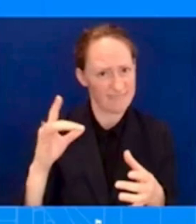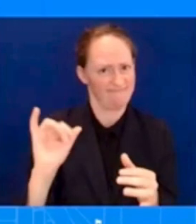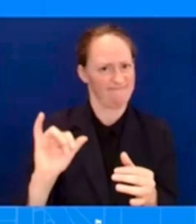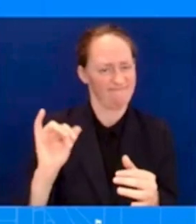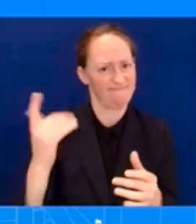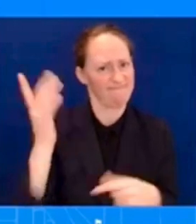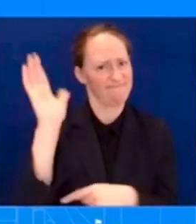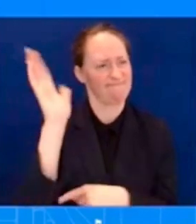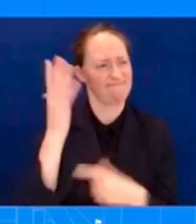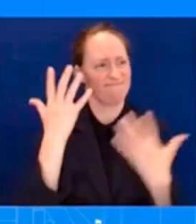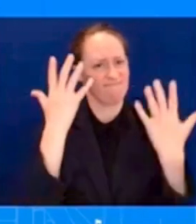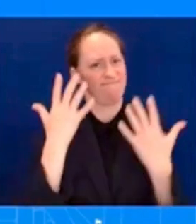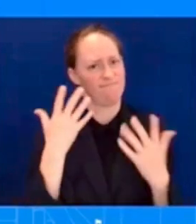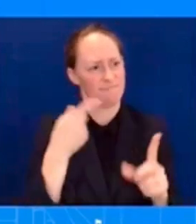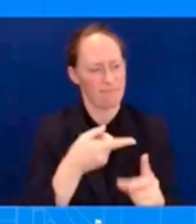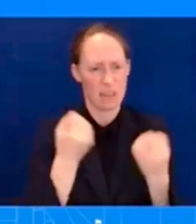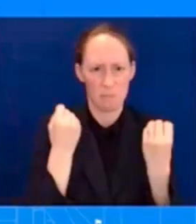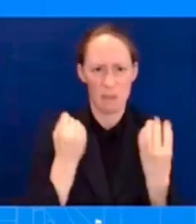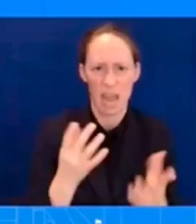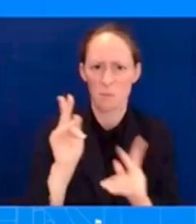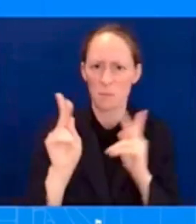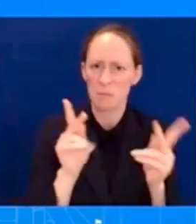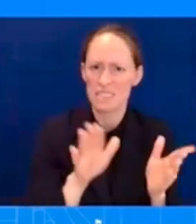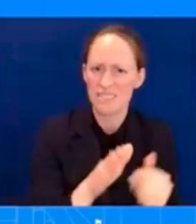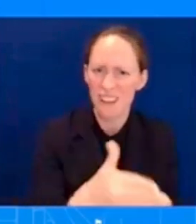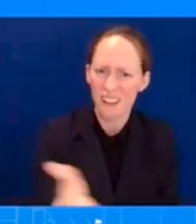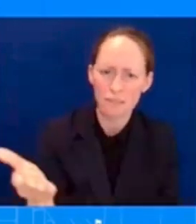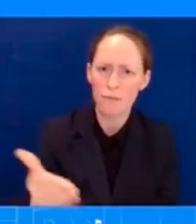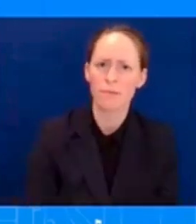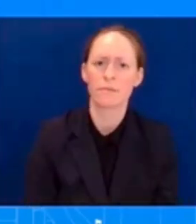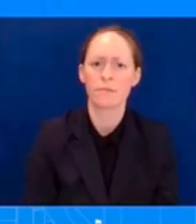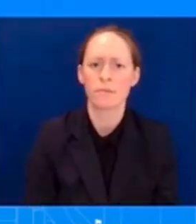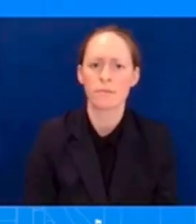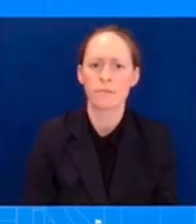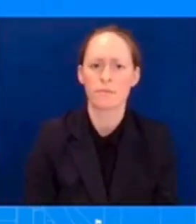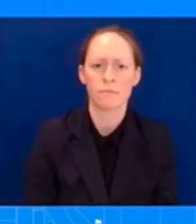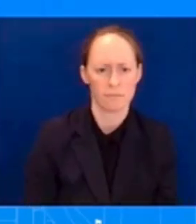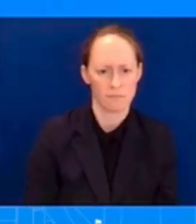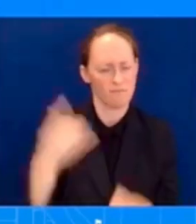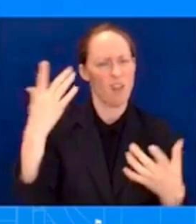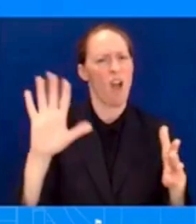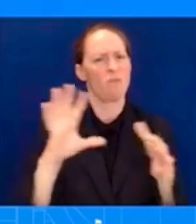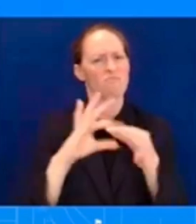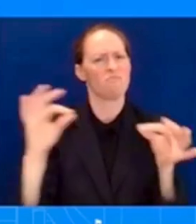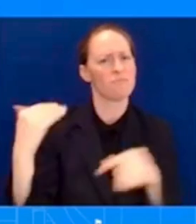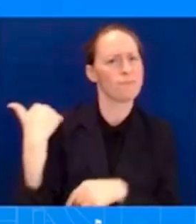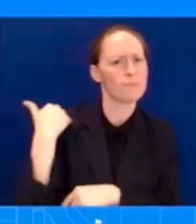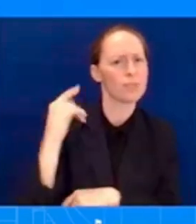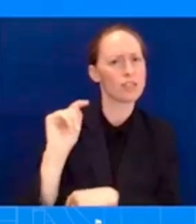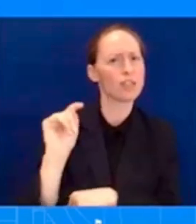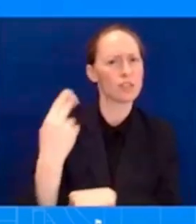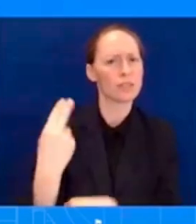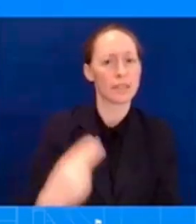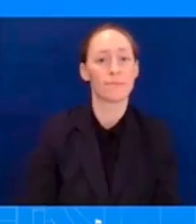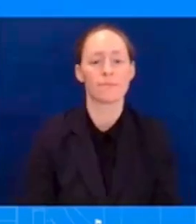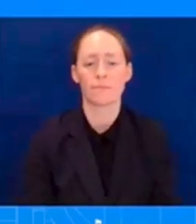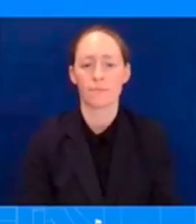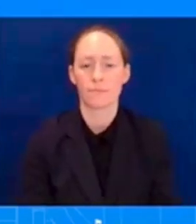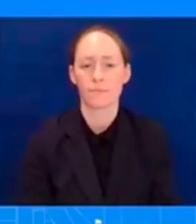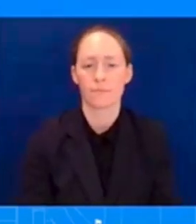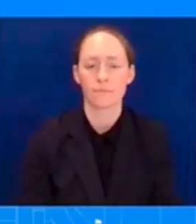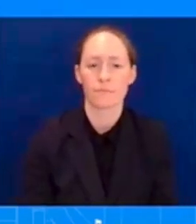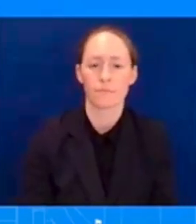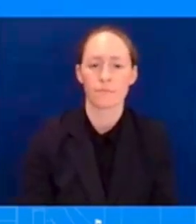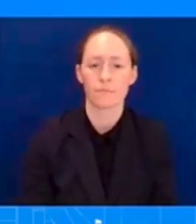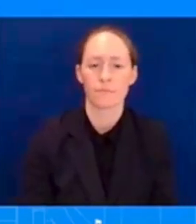You've heard from him already on Thursday. Certainly, you'll hear from him, you know, continuously this week as he's going to be traveling tomorrow. I just don't have anything to